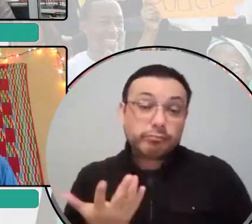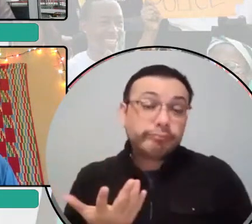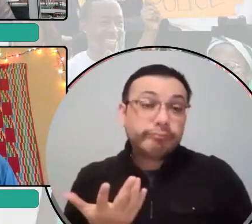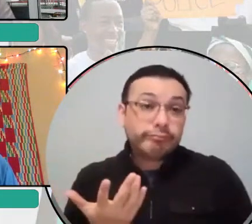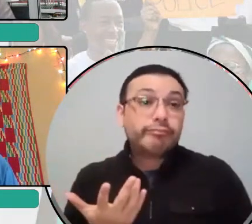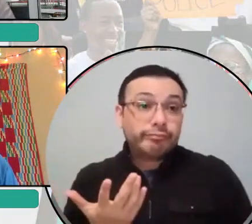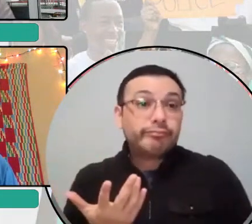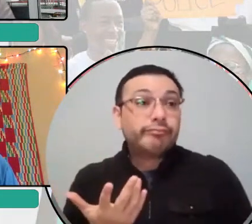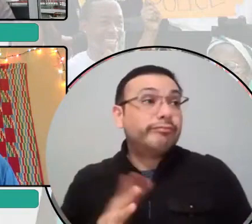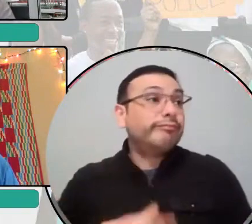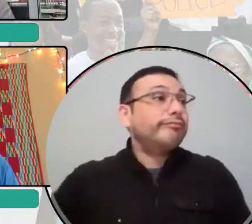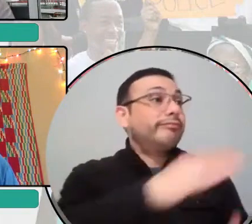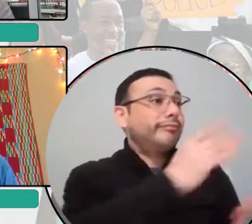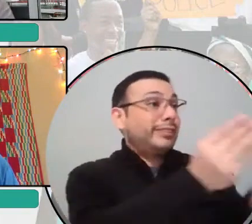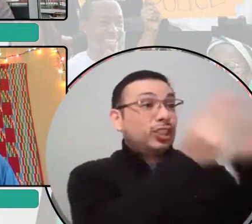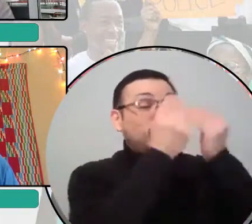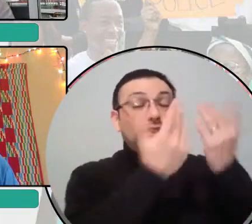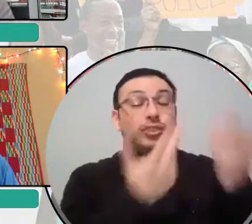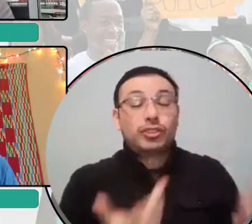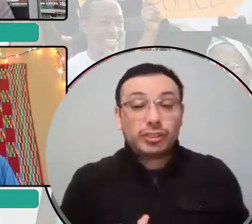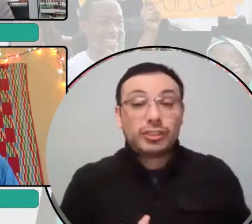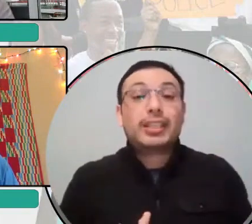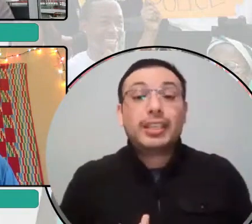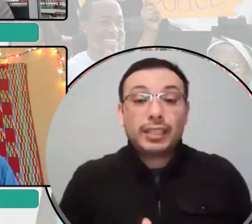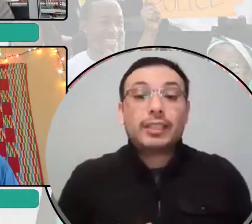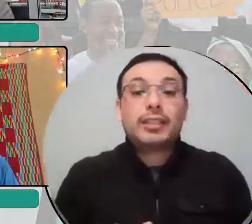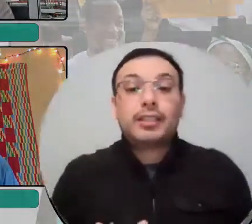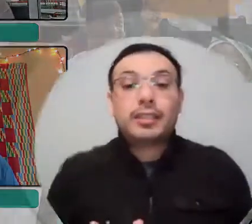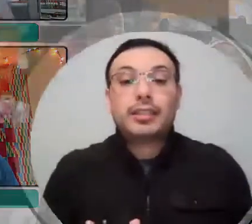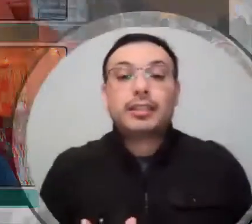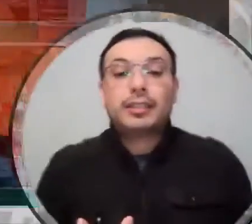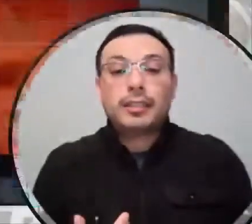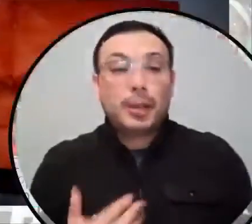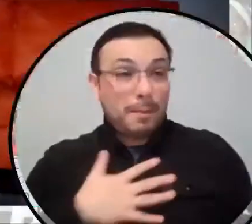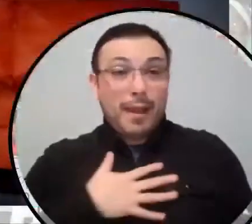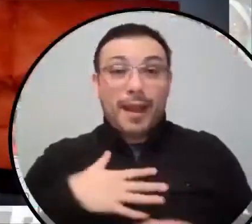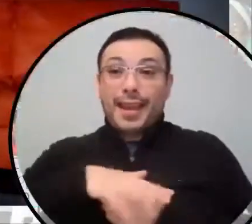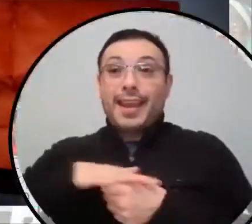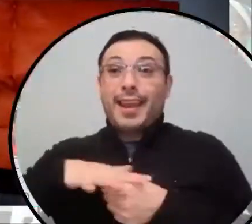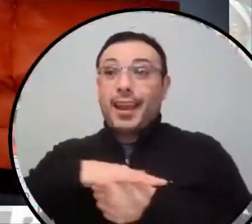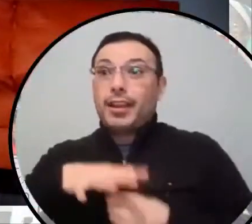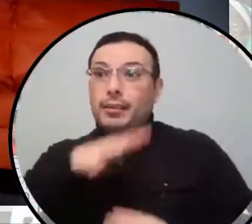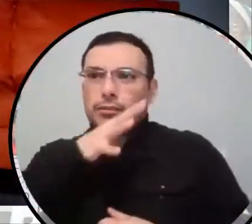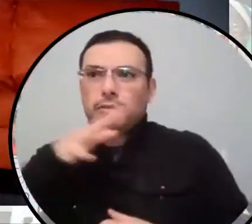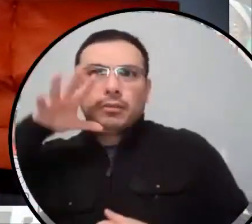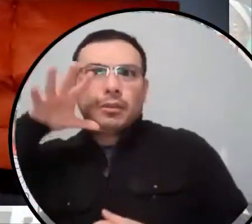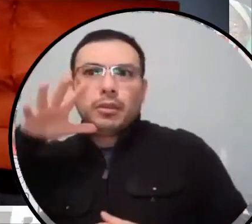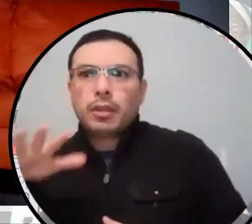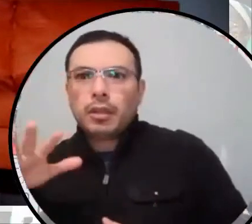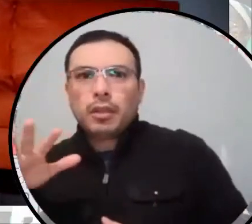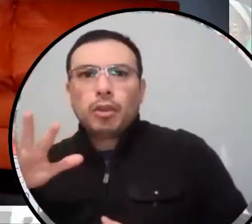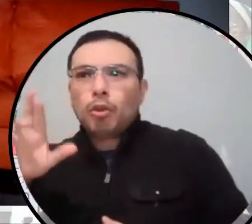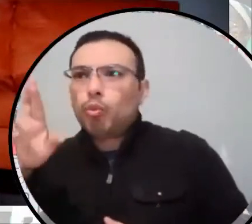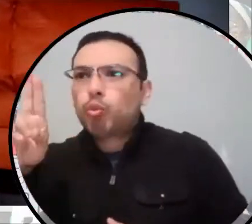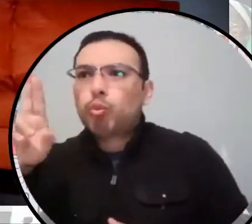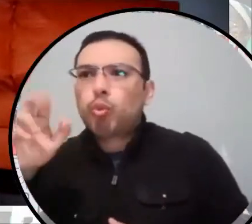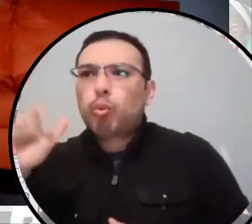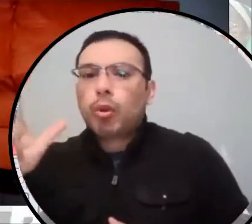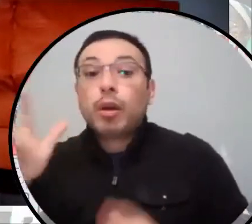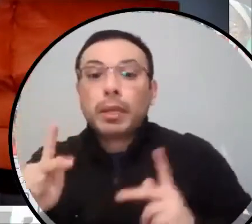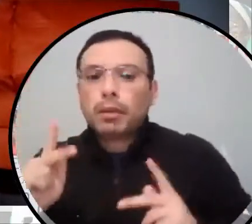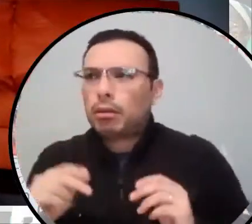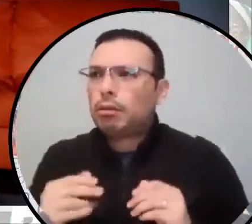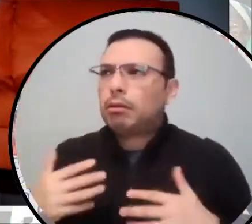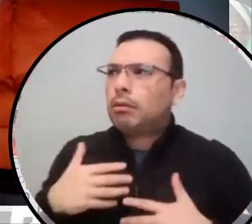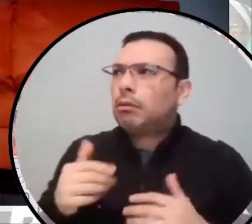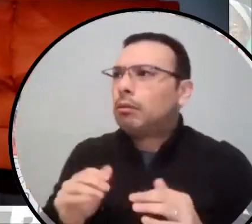sometimes in a rural part of the country. And when people come up to visit, they get, they're really scared. And I'm like, why are you scared? And it's like, well, we've talked about it and like,